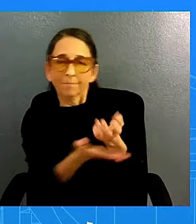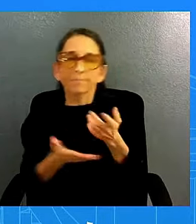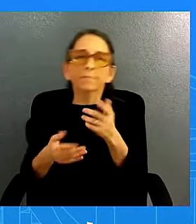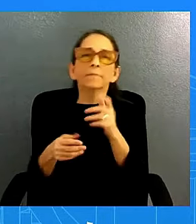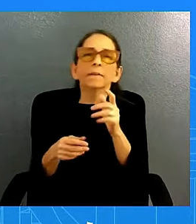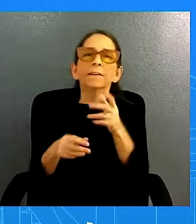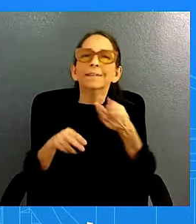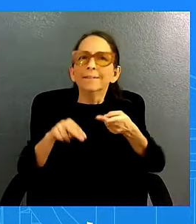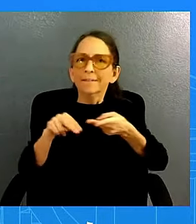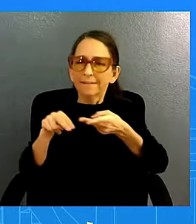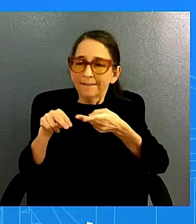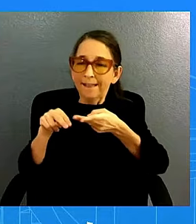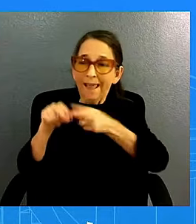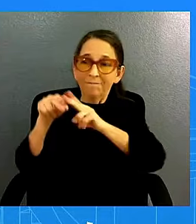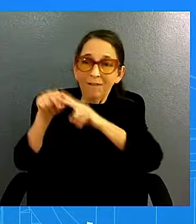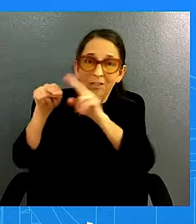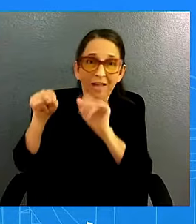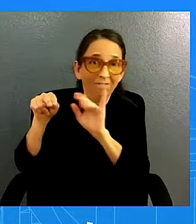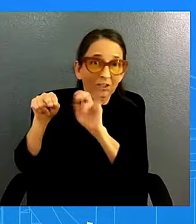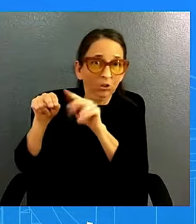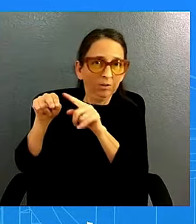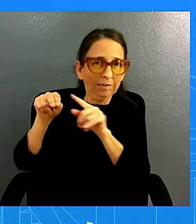wages and incomes and that's what we've seen